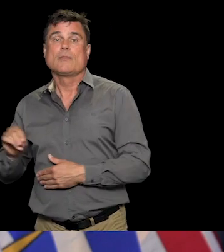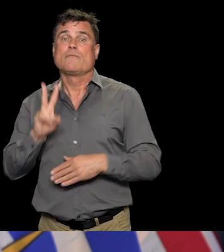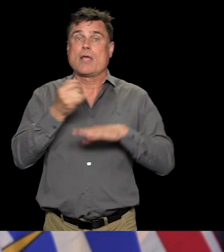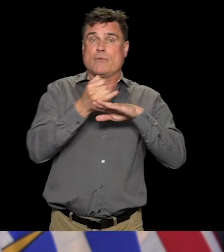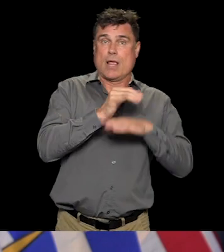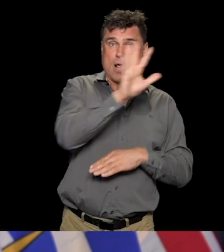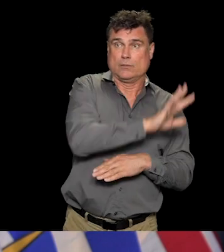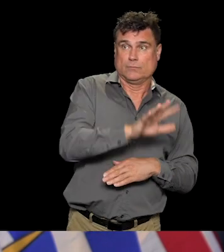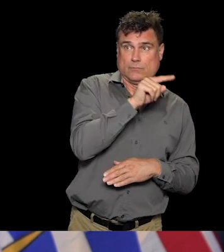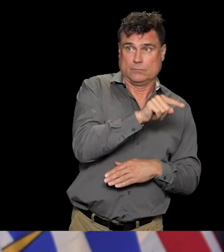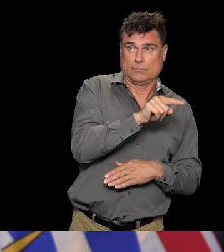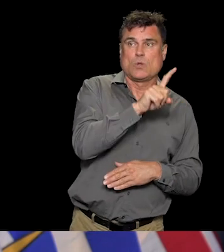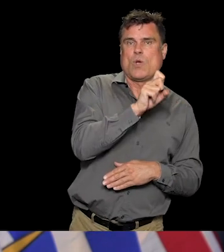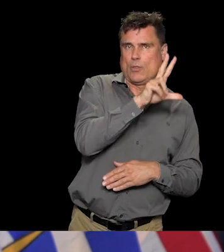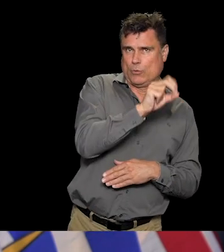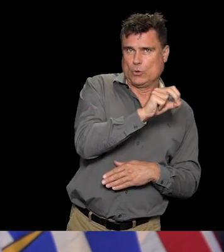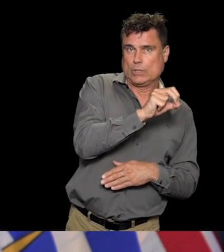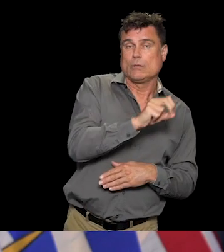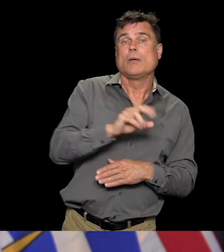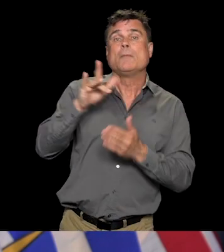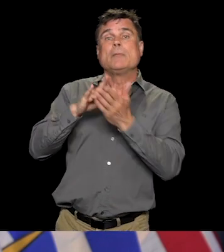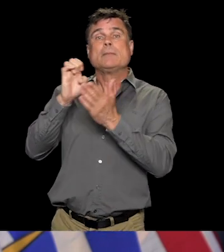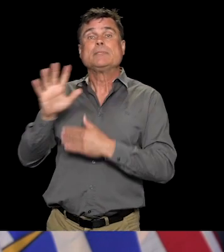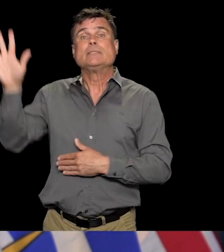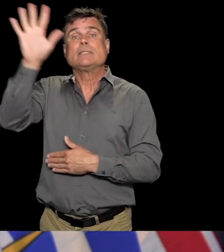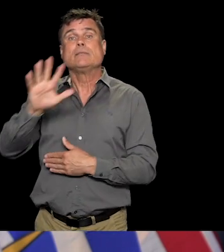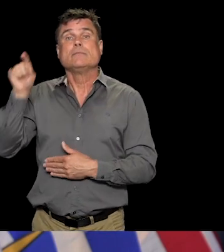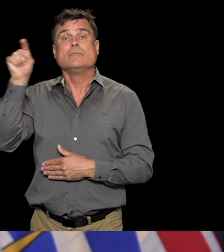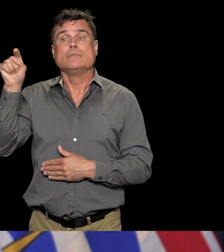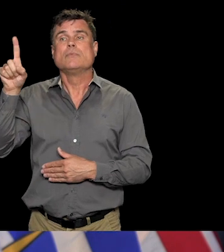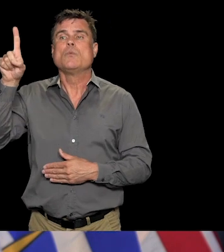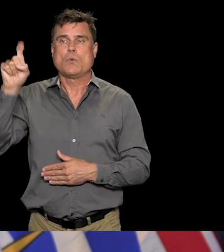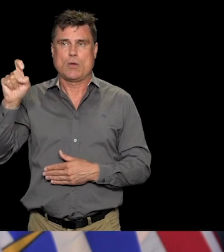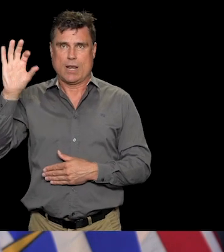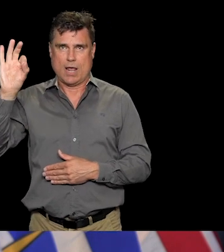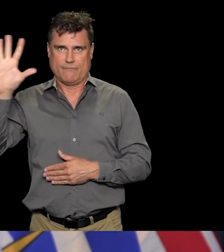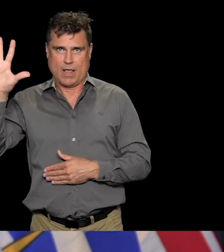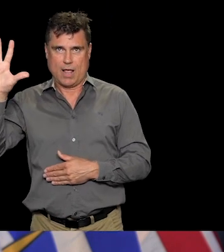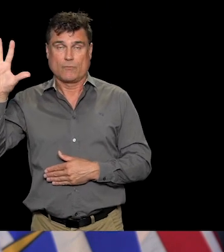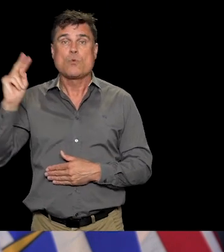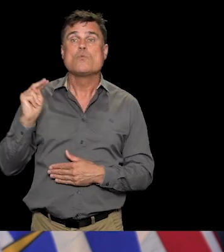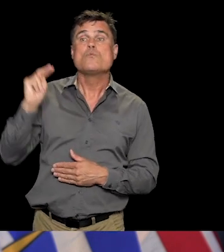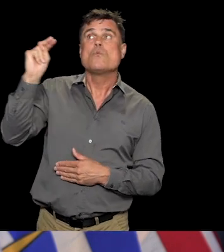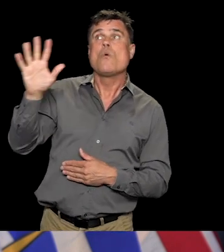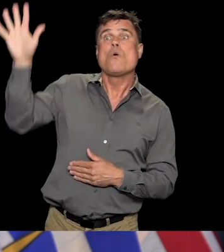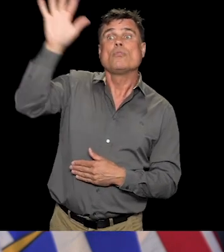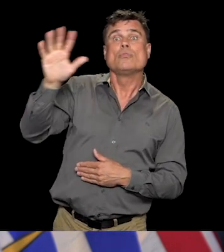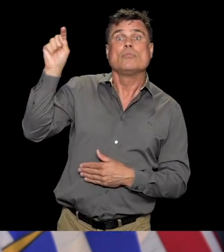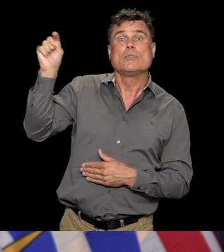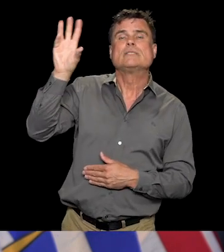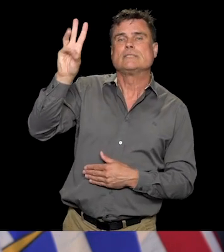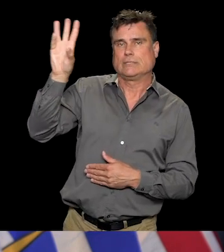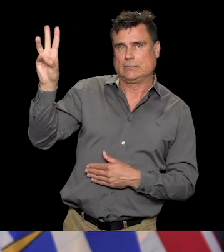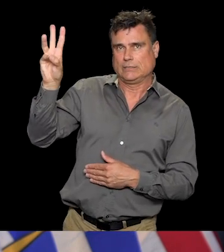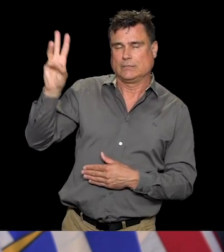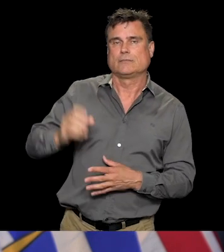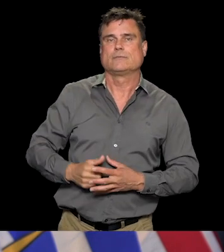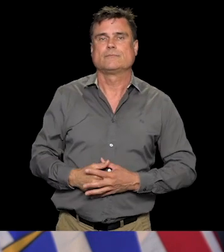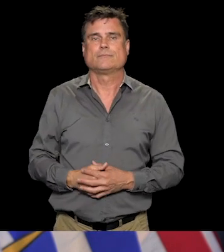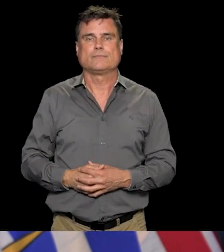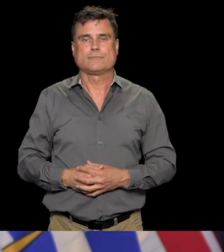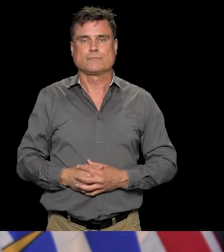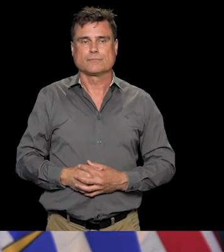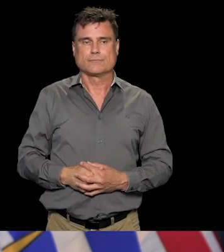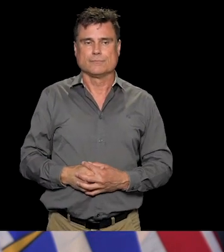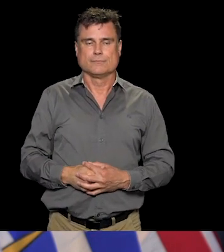in the Vancouver Island Health Region, 195 people in Interior Health Region, and 66 people in the Northern Health